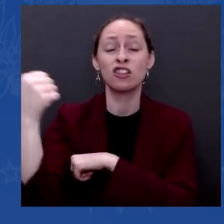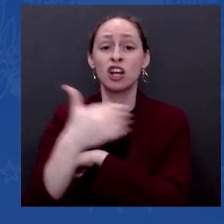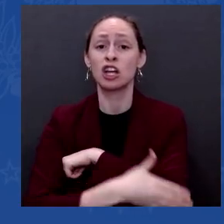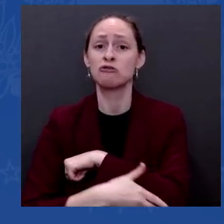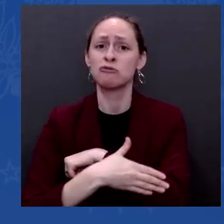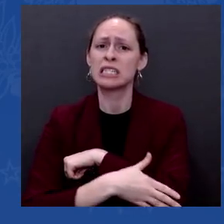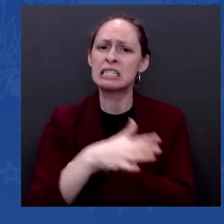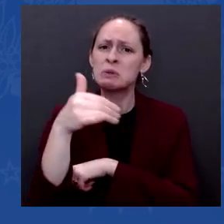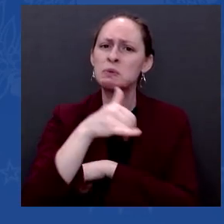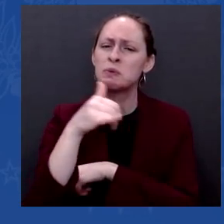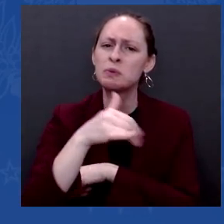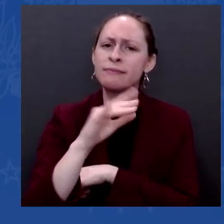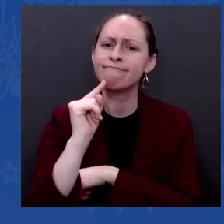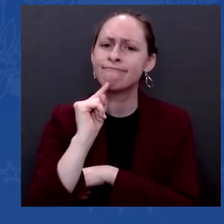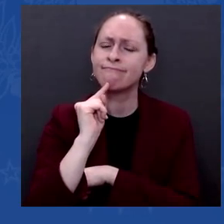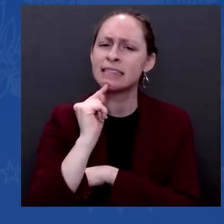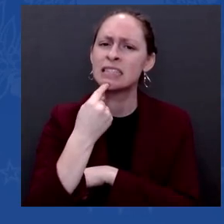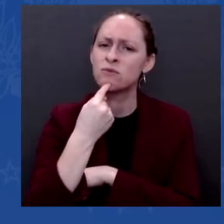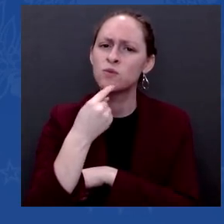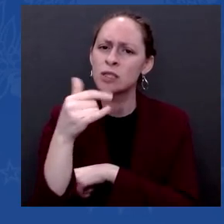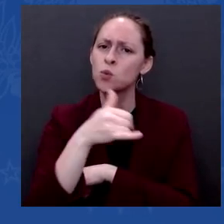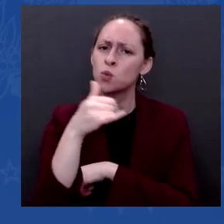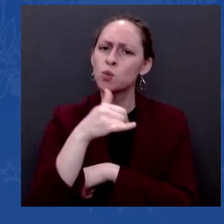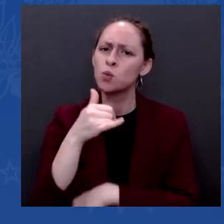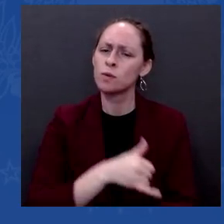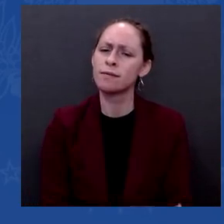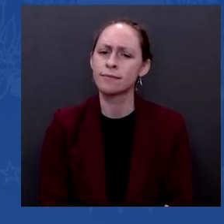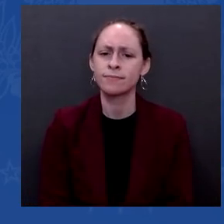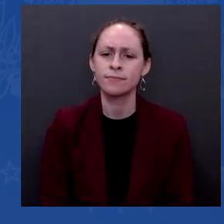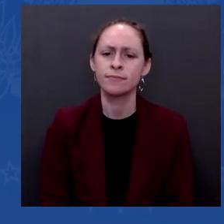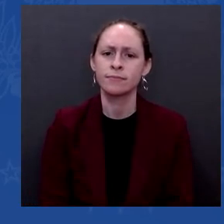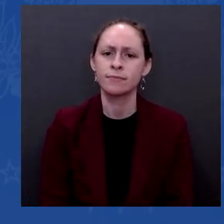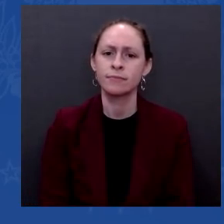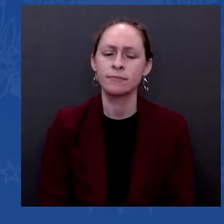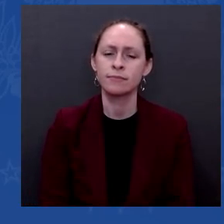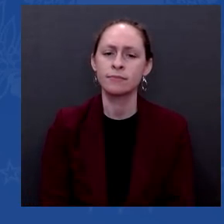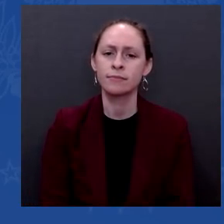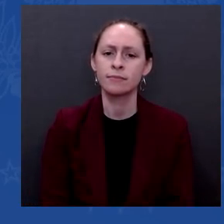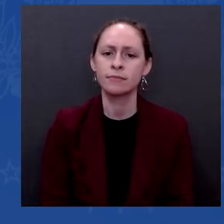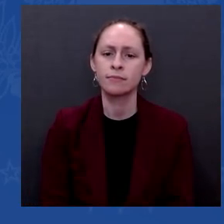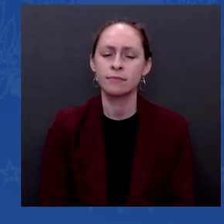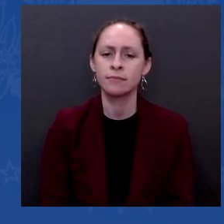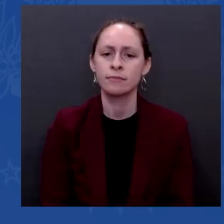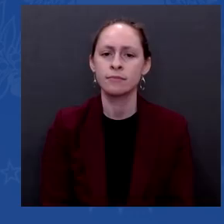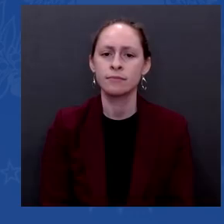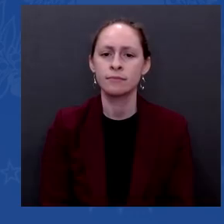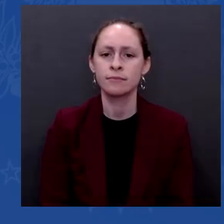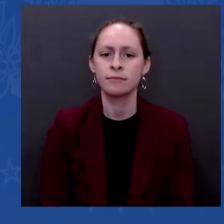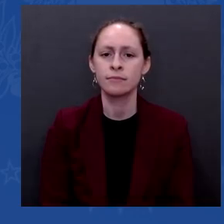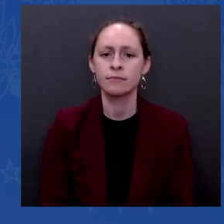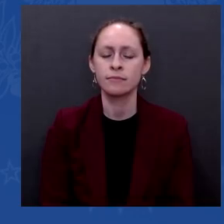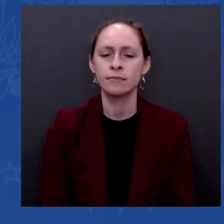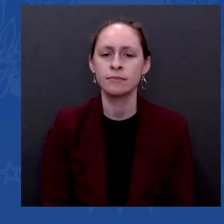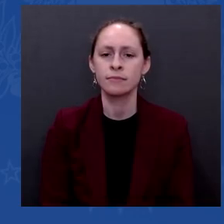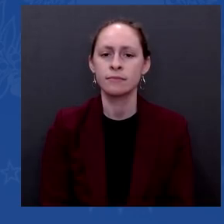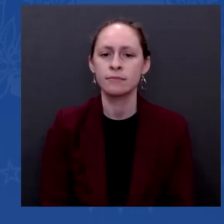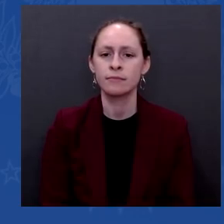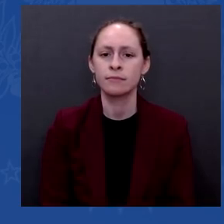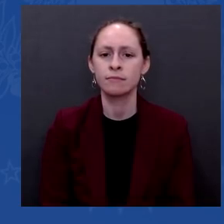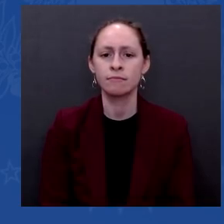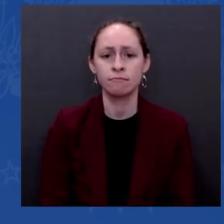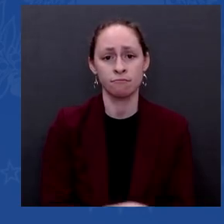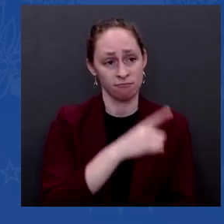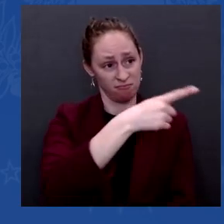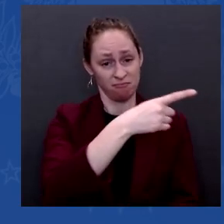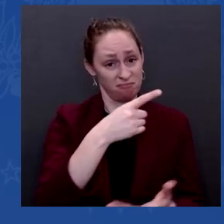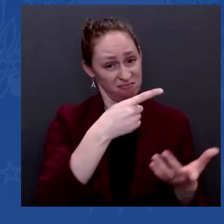time, at great loss and economic loss, go in and occupy Ukraine. But how